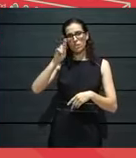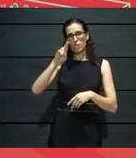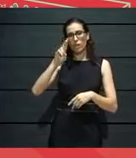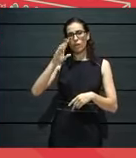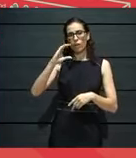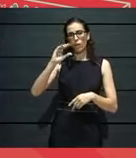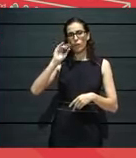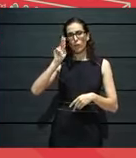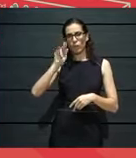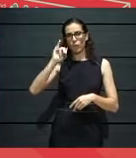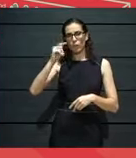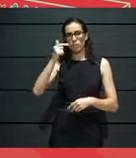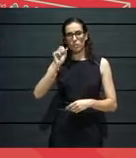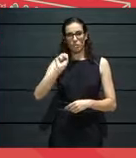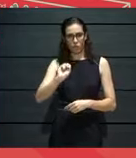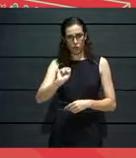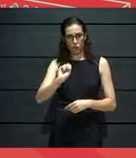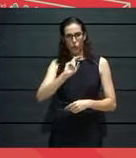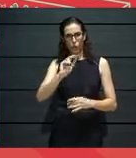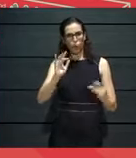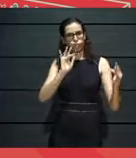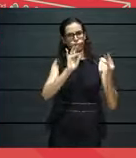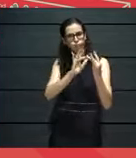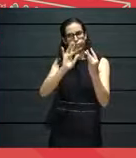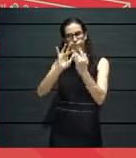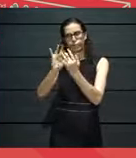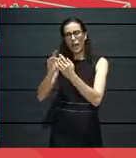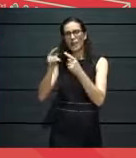Basically, we have engaged in various forms.